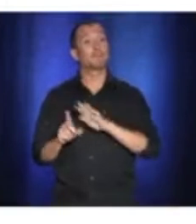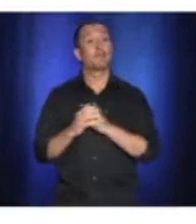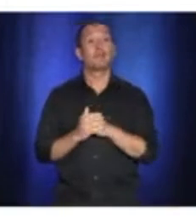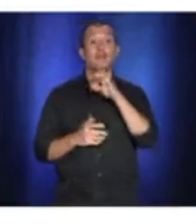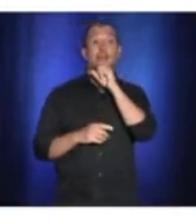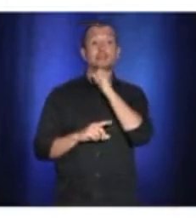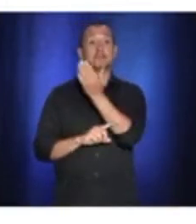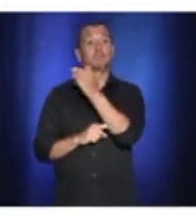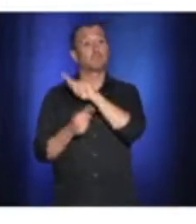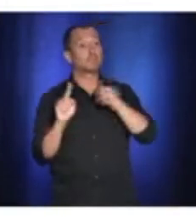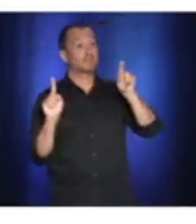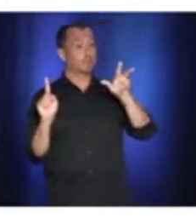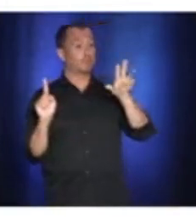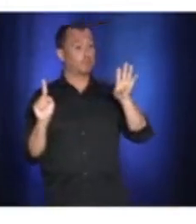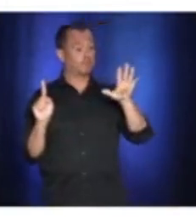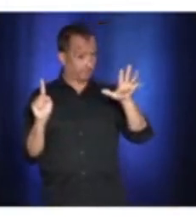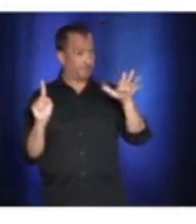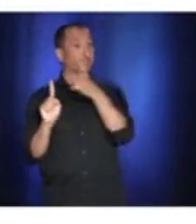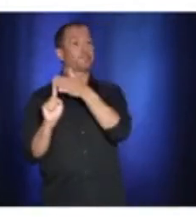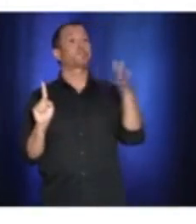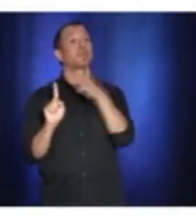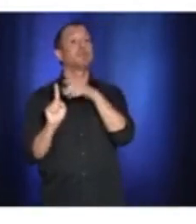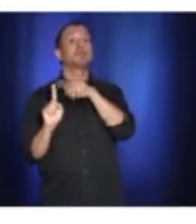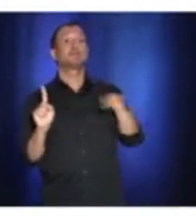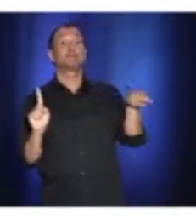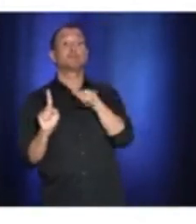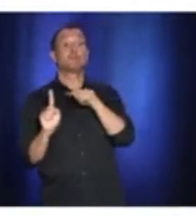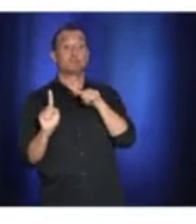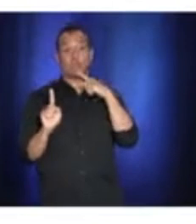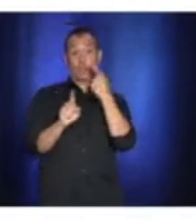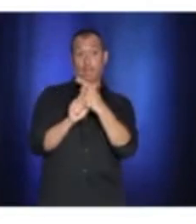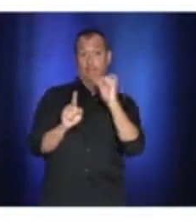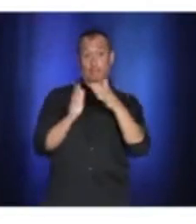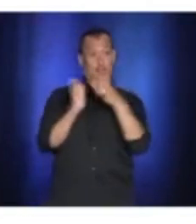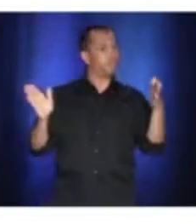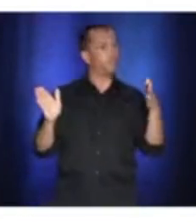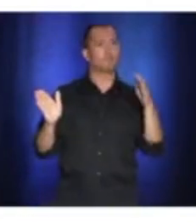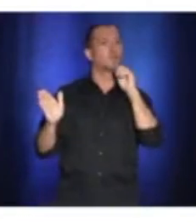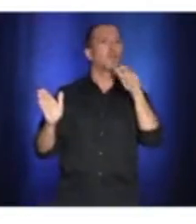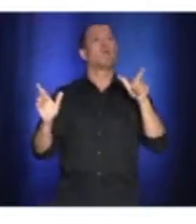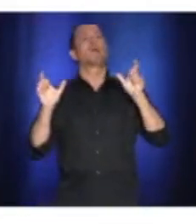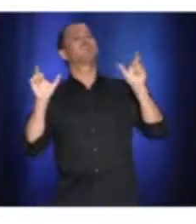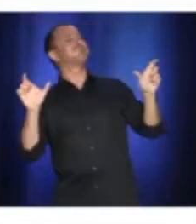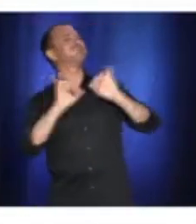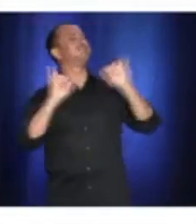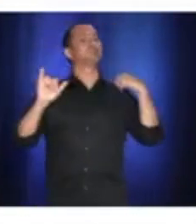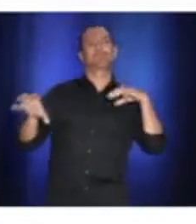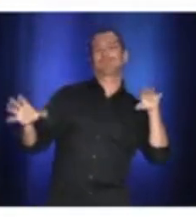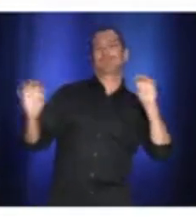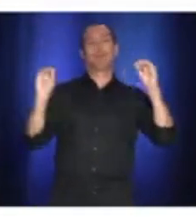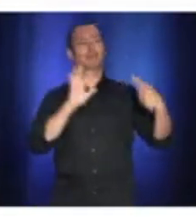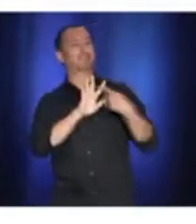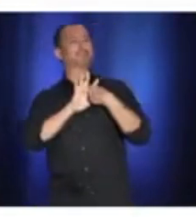years old. So they are not invincible, as you said. And we are observing an increasing of the positive cases